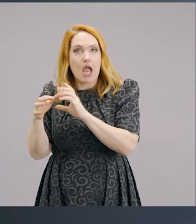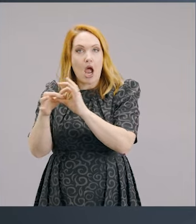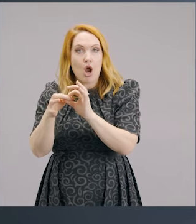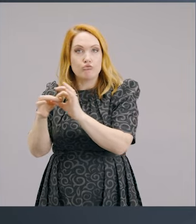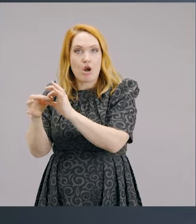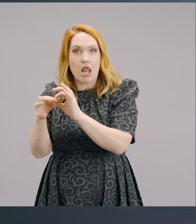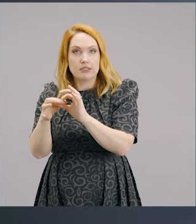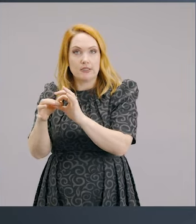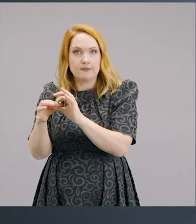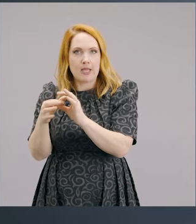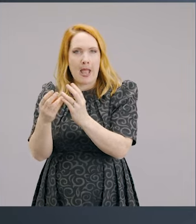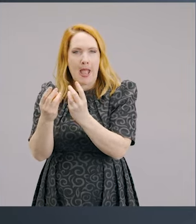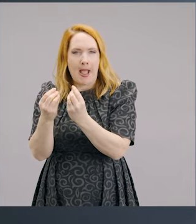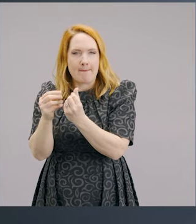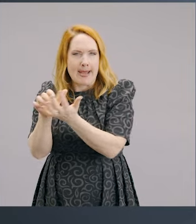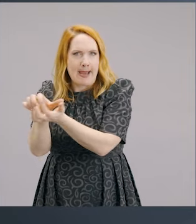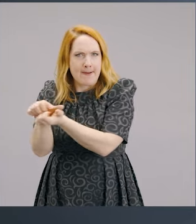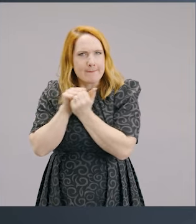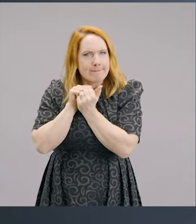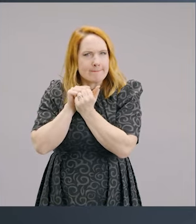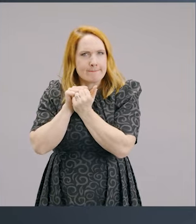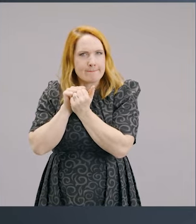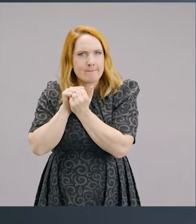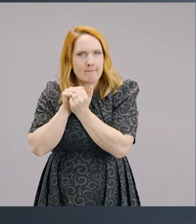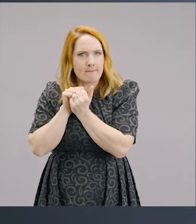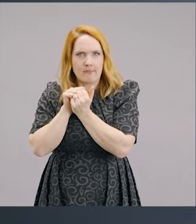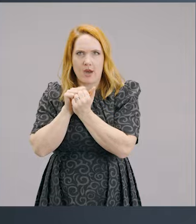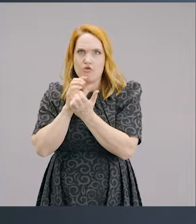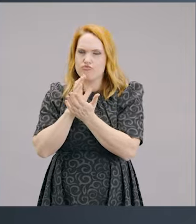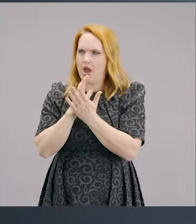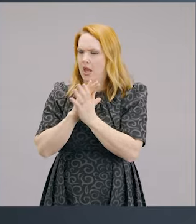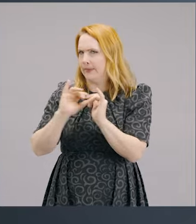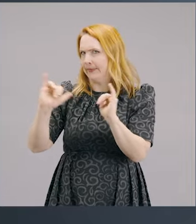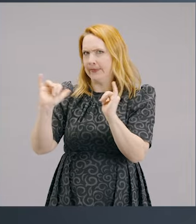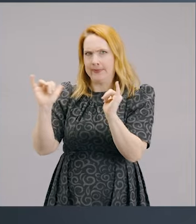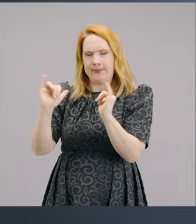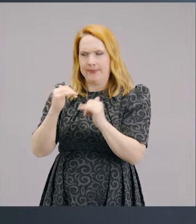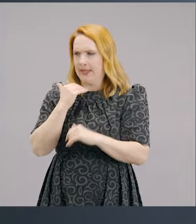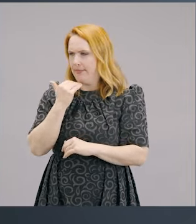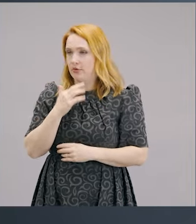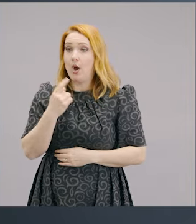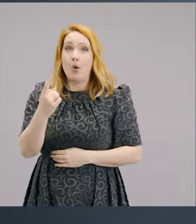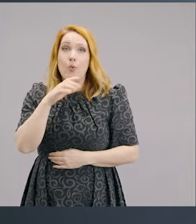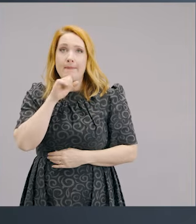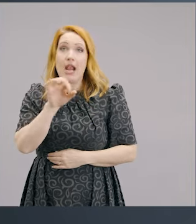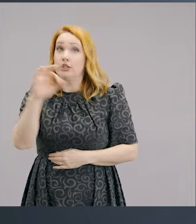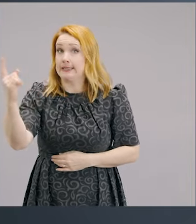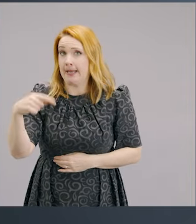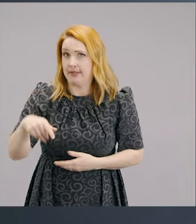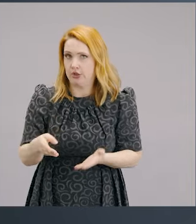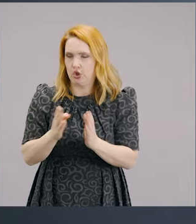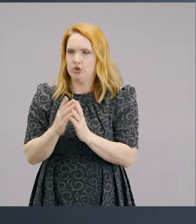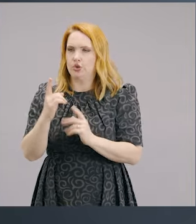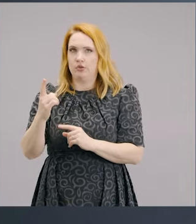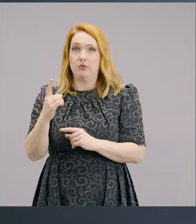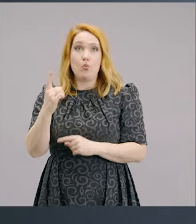become scarily miserly, like scarily miserly. One man was telling me about his father doesn't come to this church.